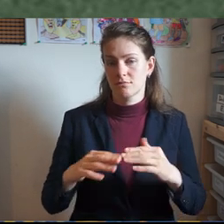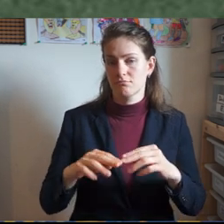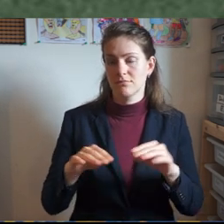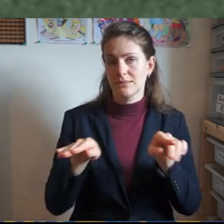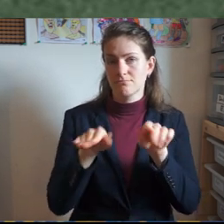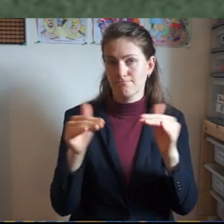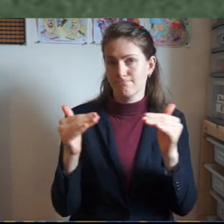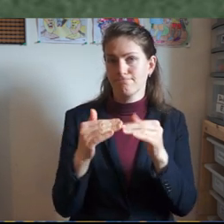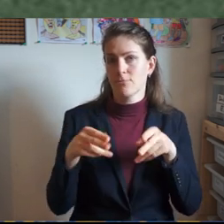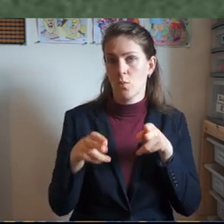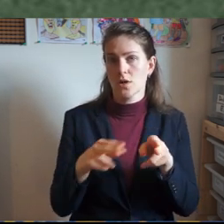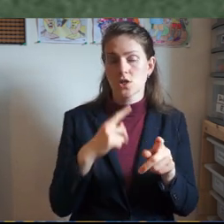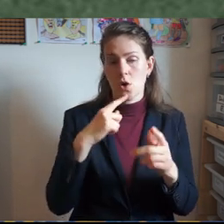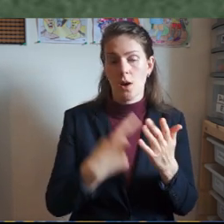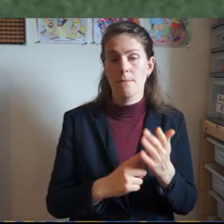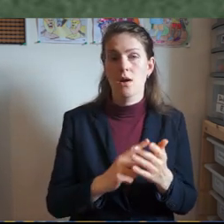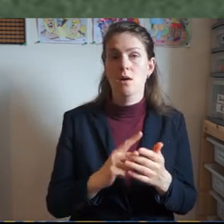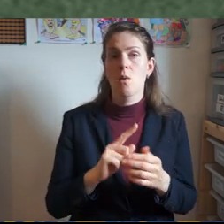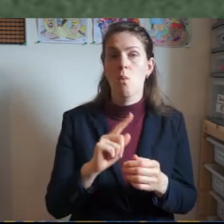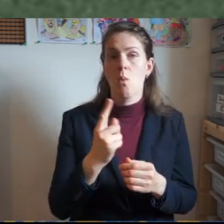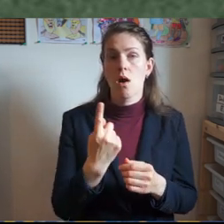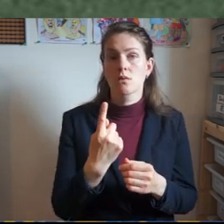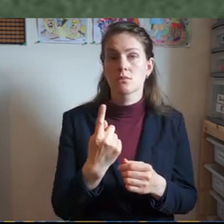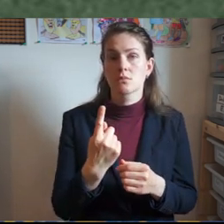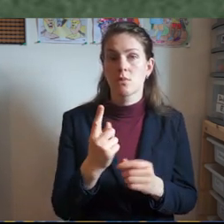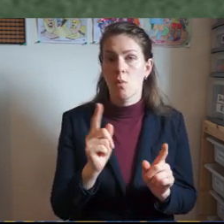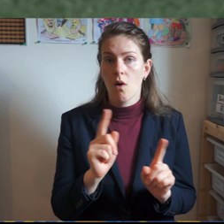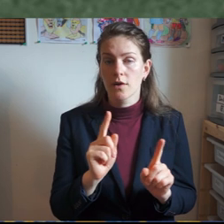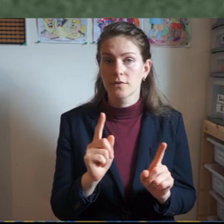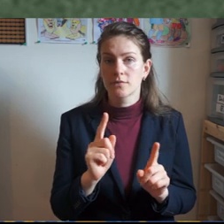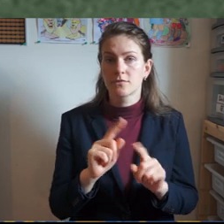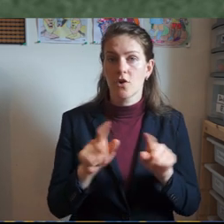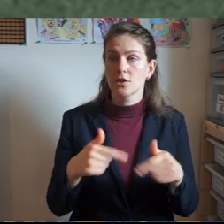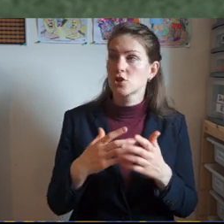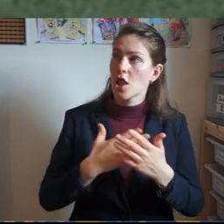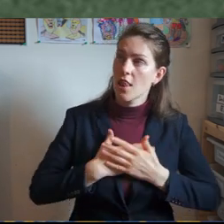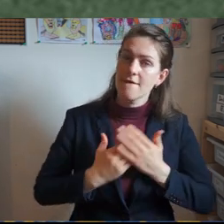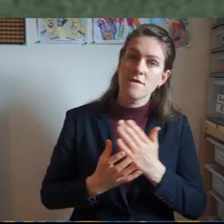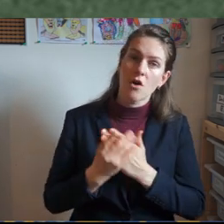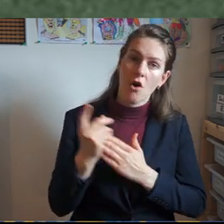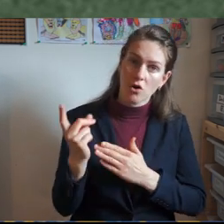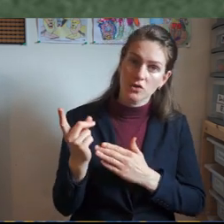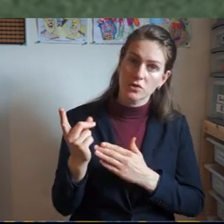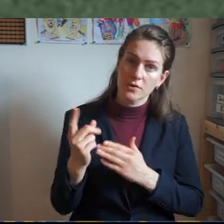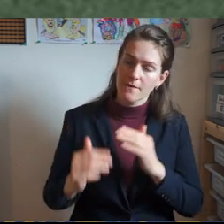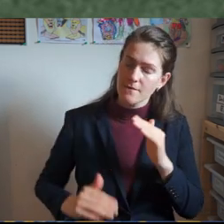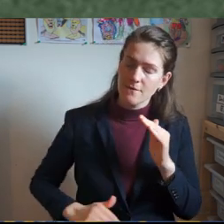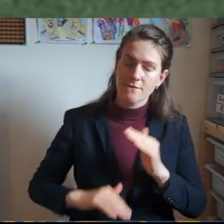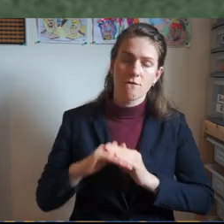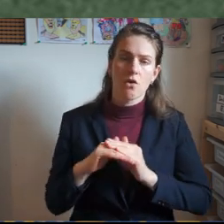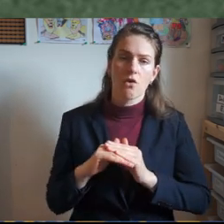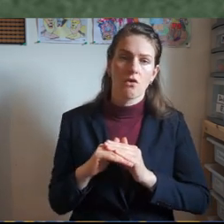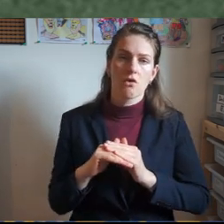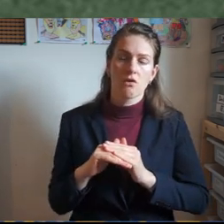to four was given for us to love God completely and